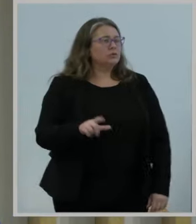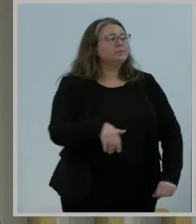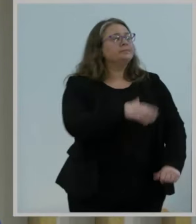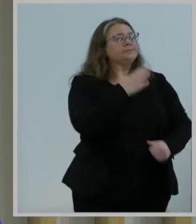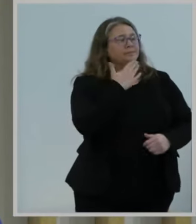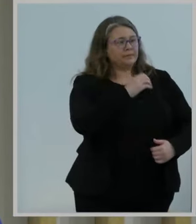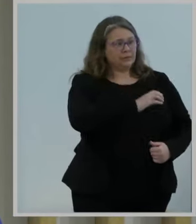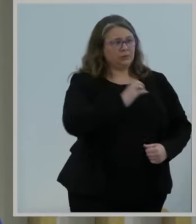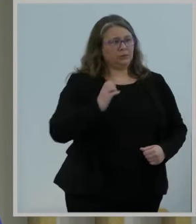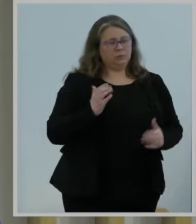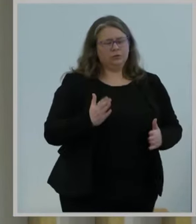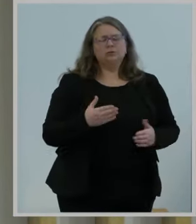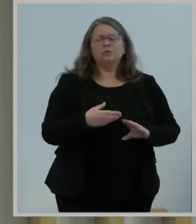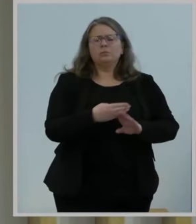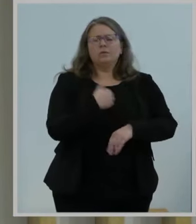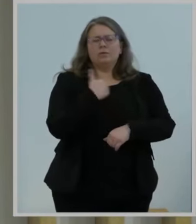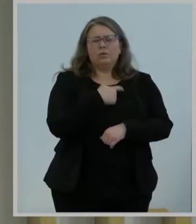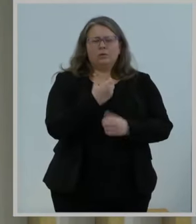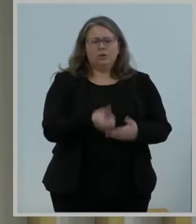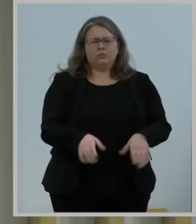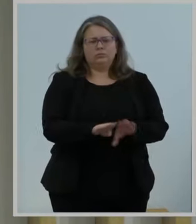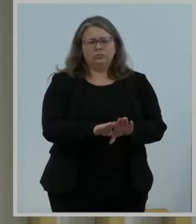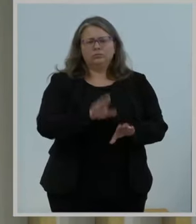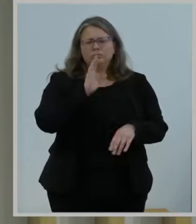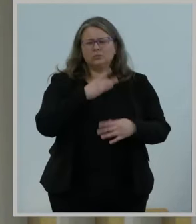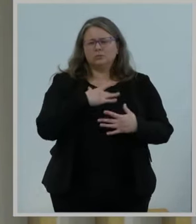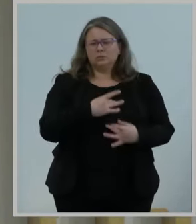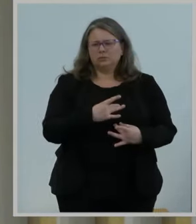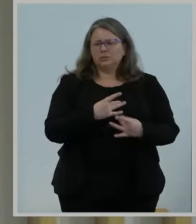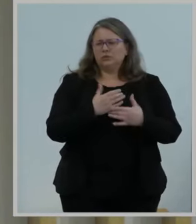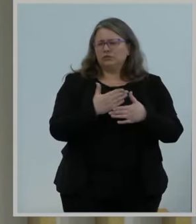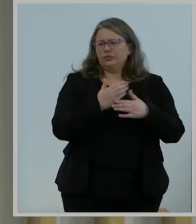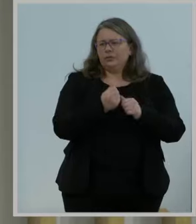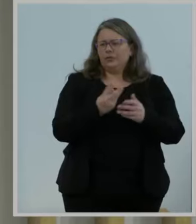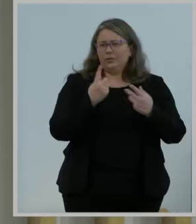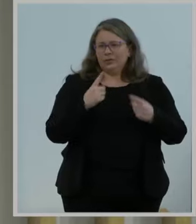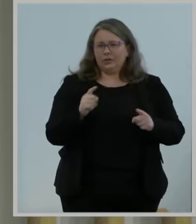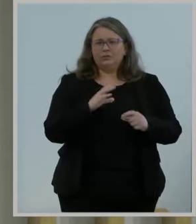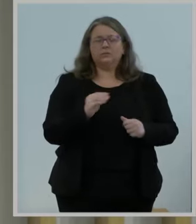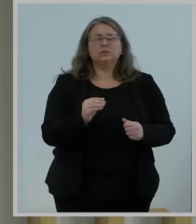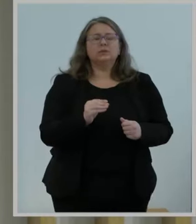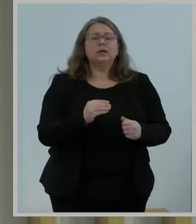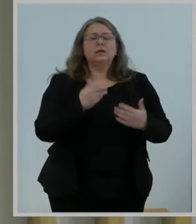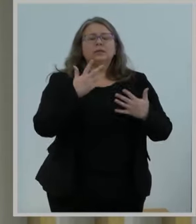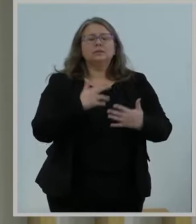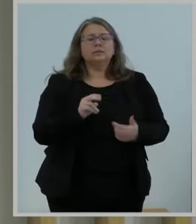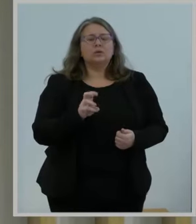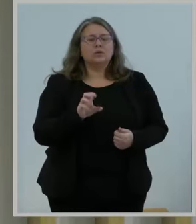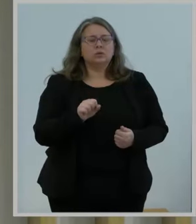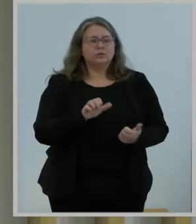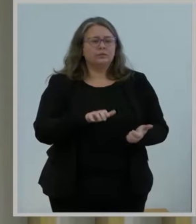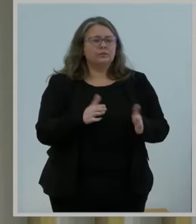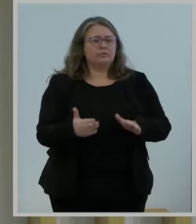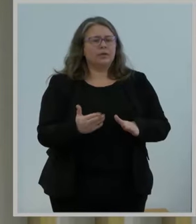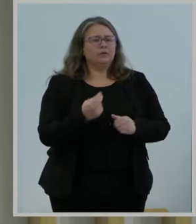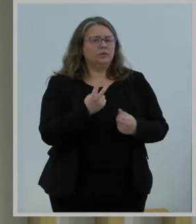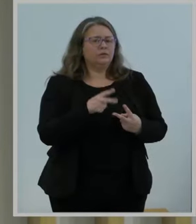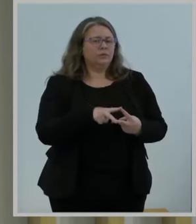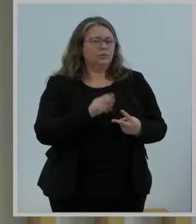a few announcements. But first, I want to share the sad news of the passing of two of our FCC colleagues.